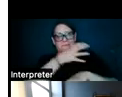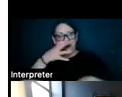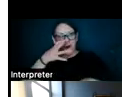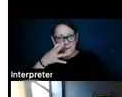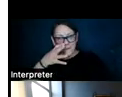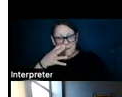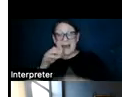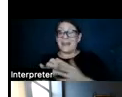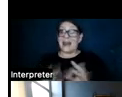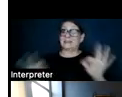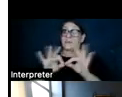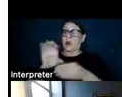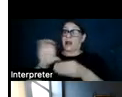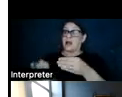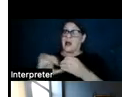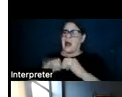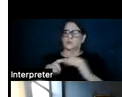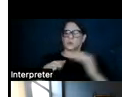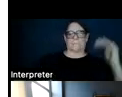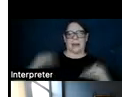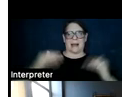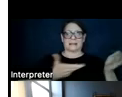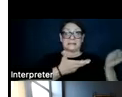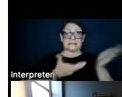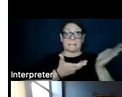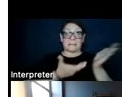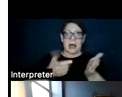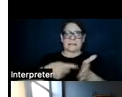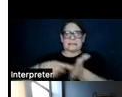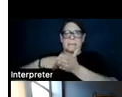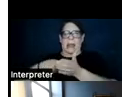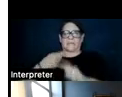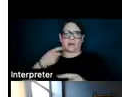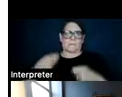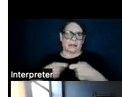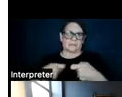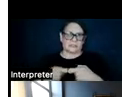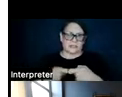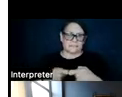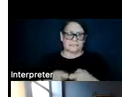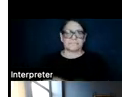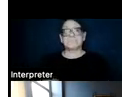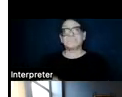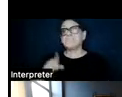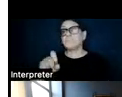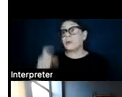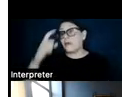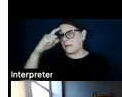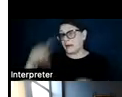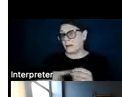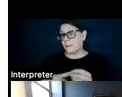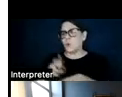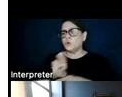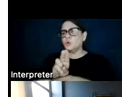for how we balance the supply and demand of electricity in the grid. And so you can think of using a